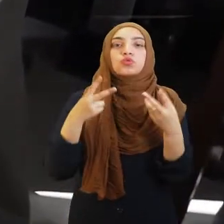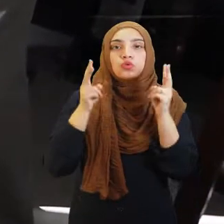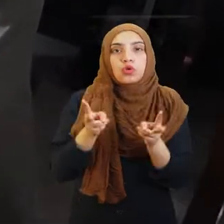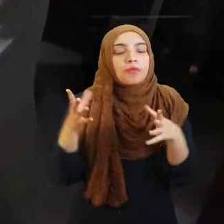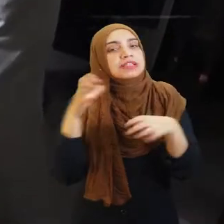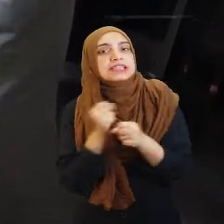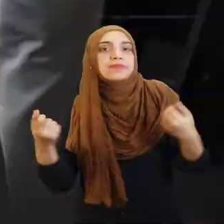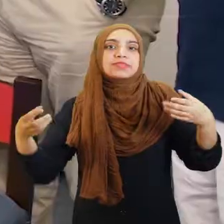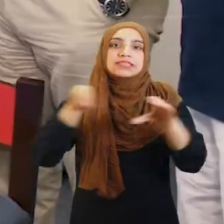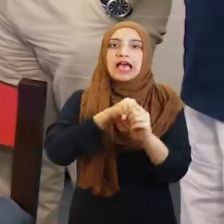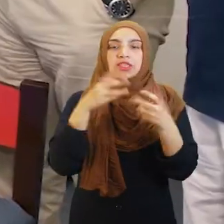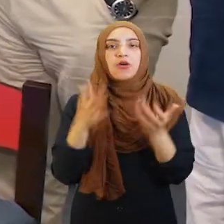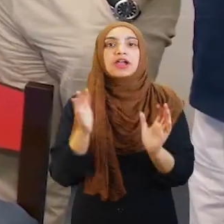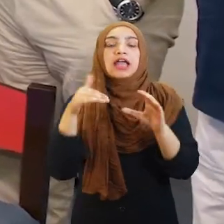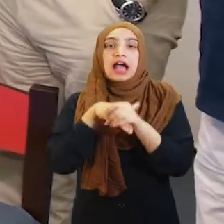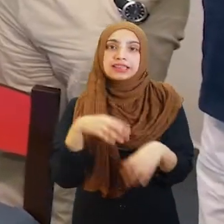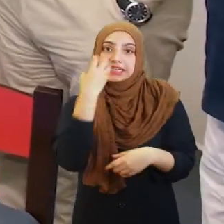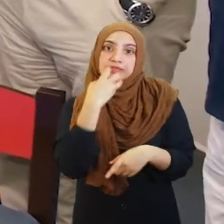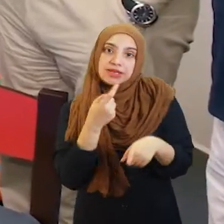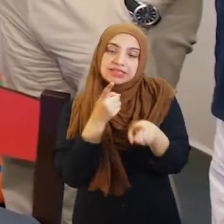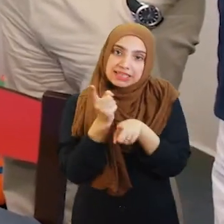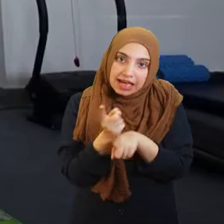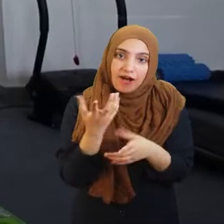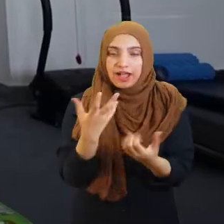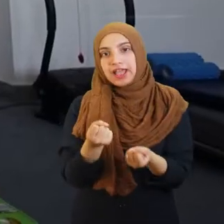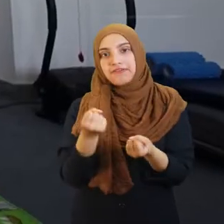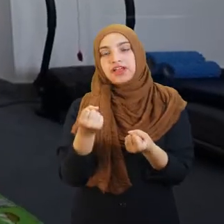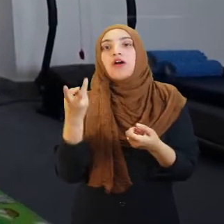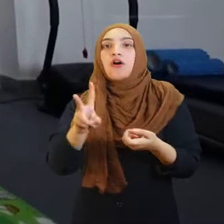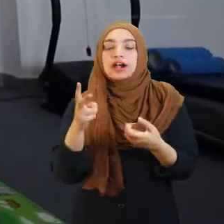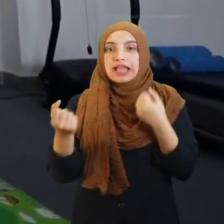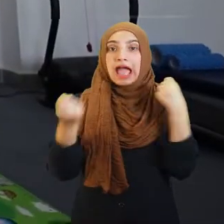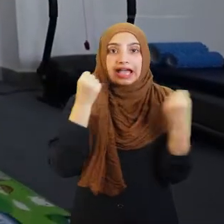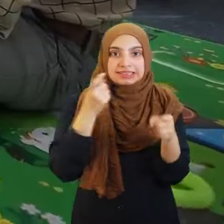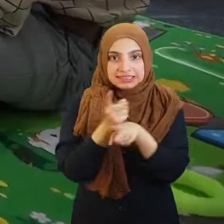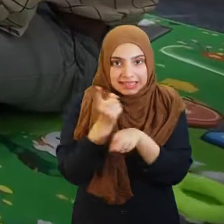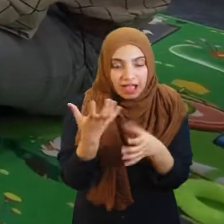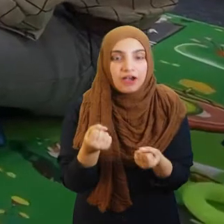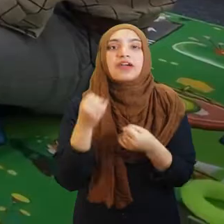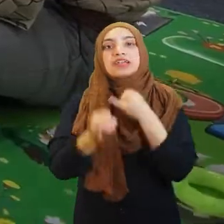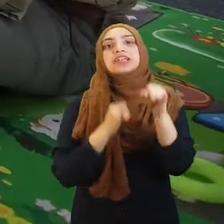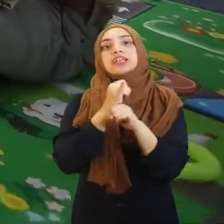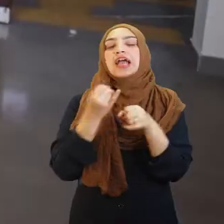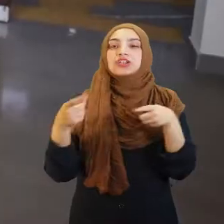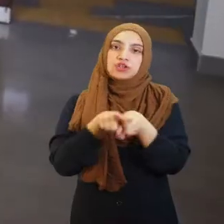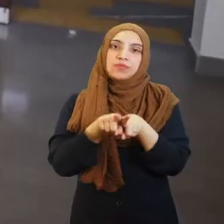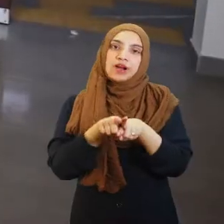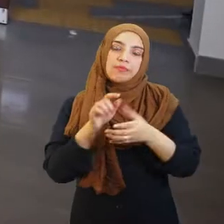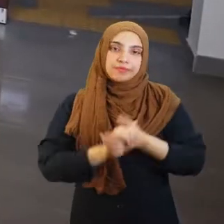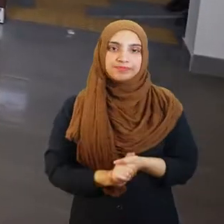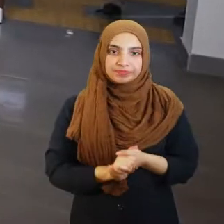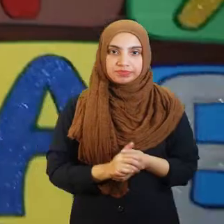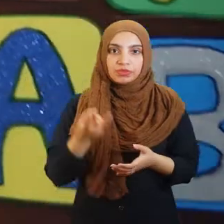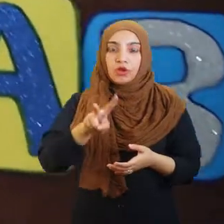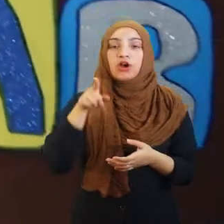mainstream schooling. The school is equipped with comprehensive speech therapy and physiotherapy departments according to the international